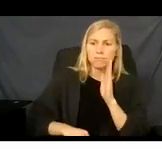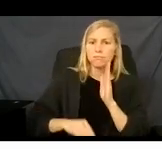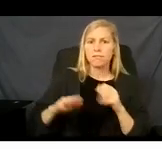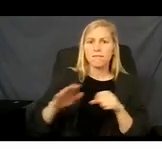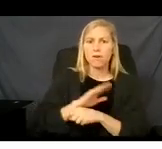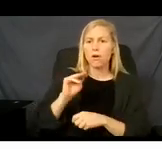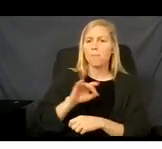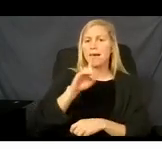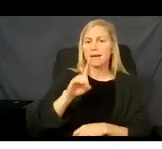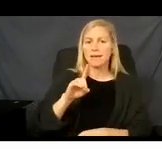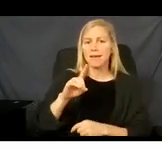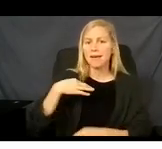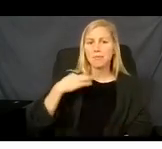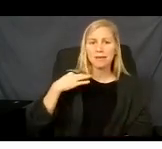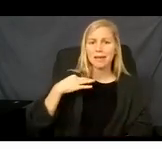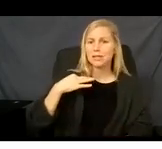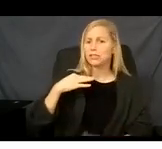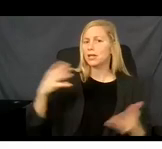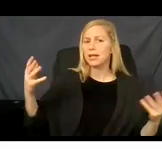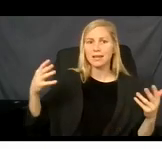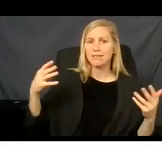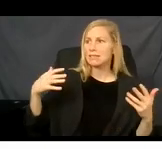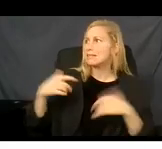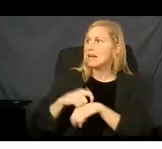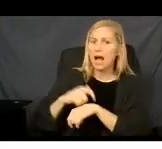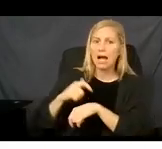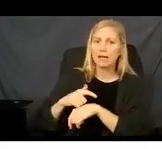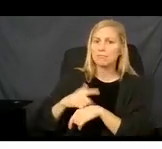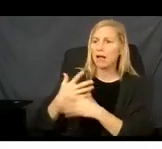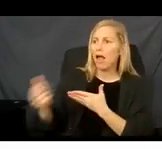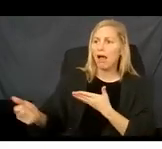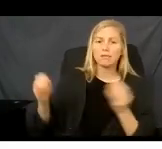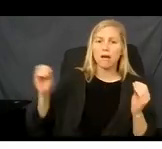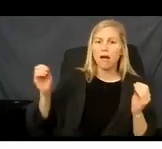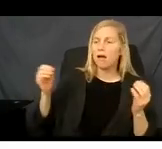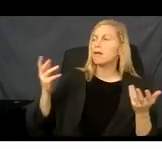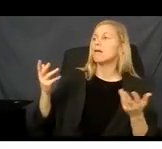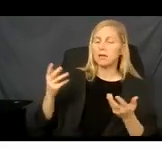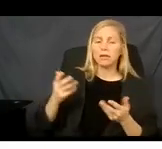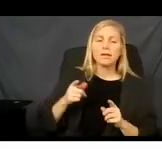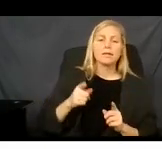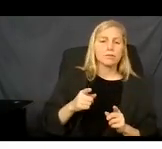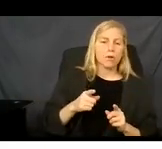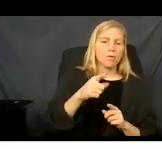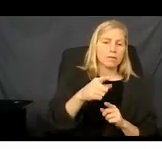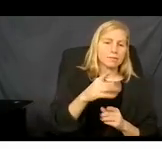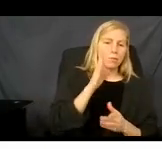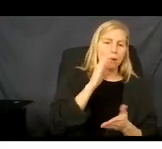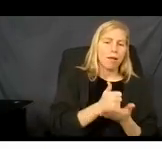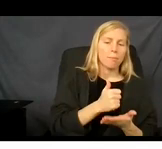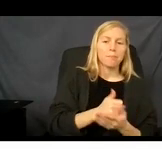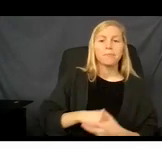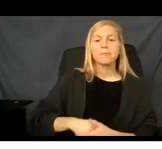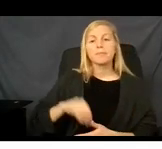The application can be submitted by a doctor or medical